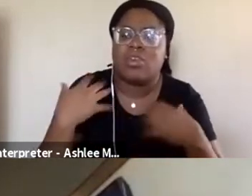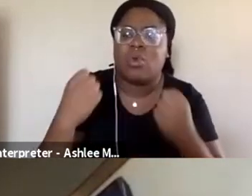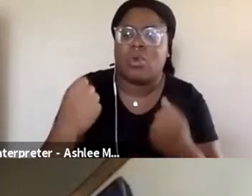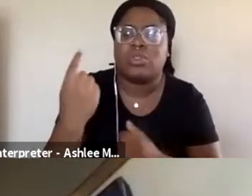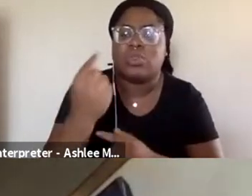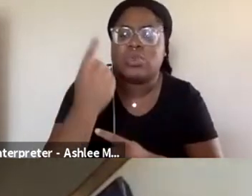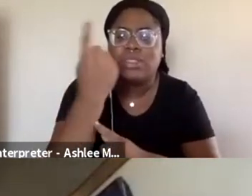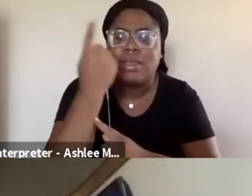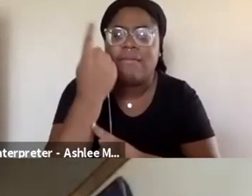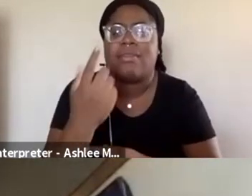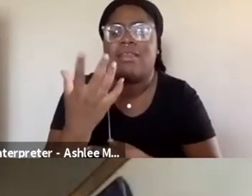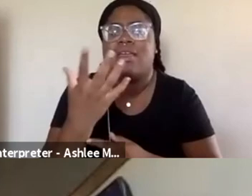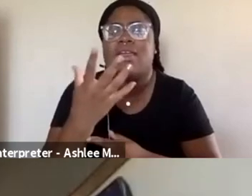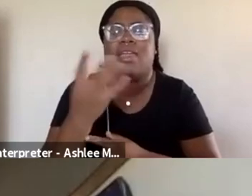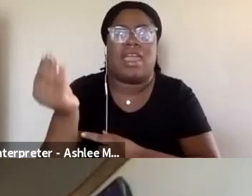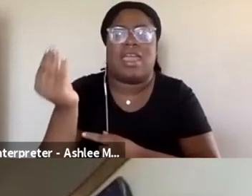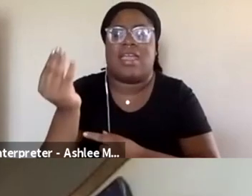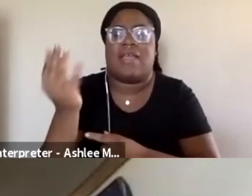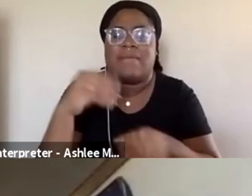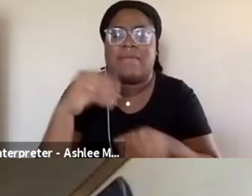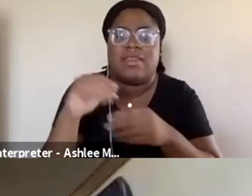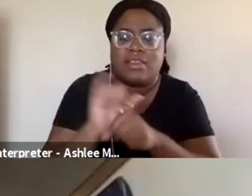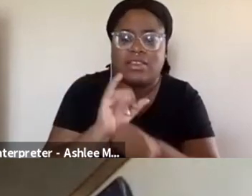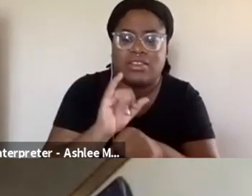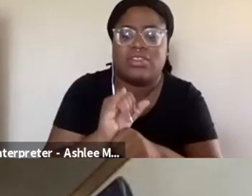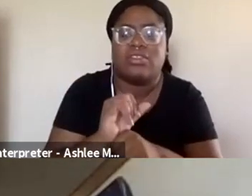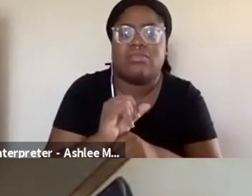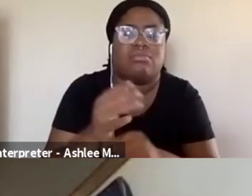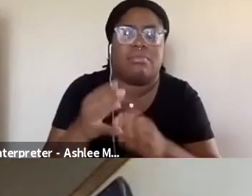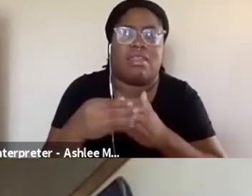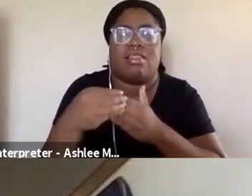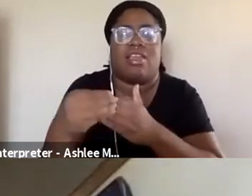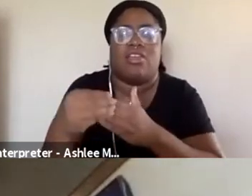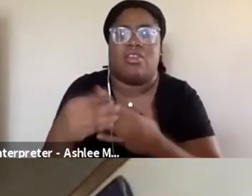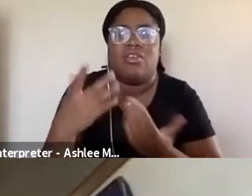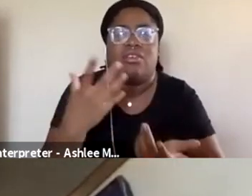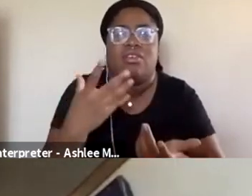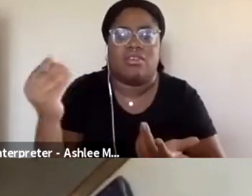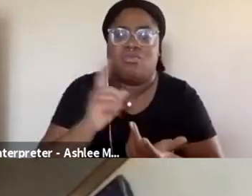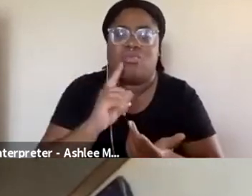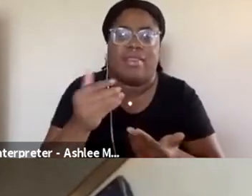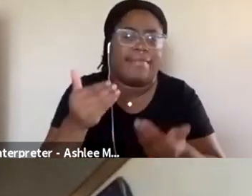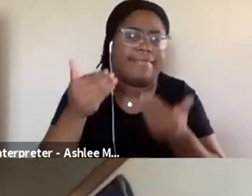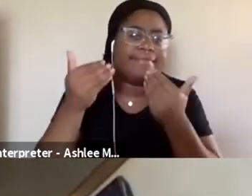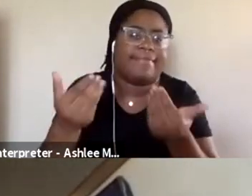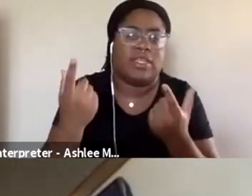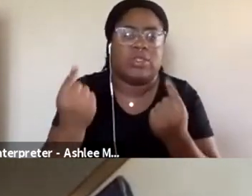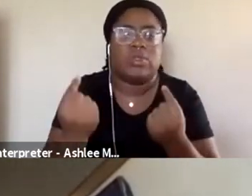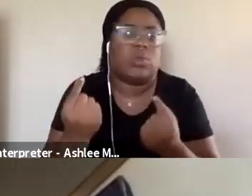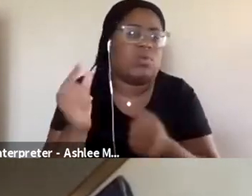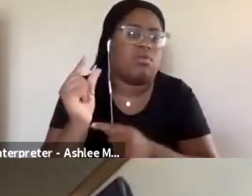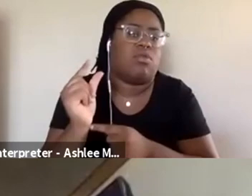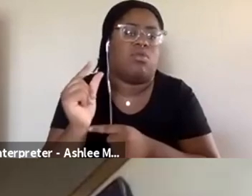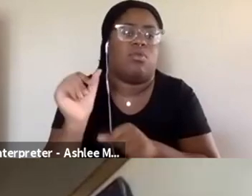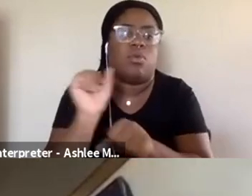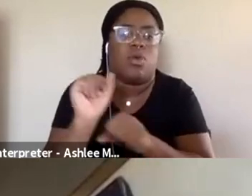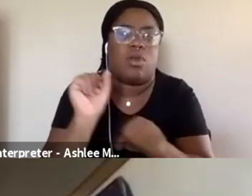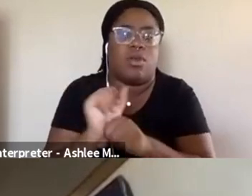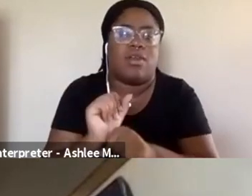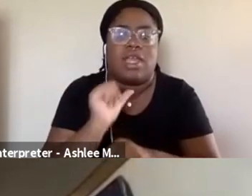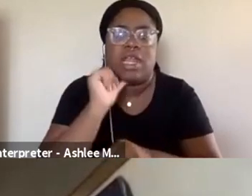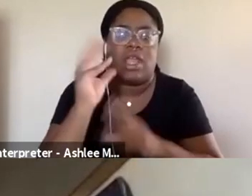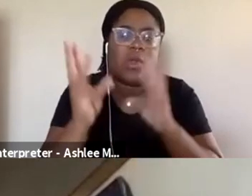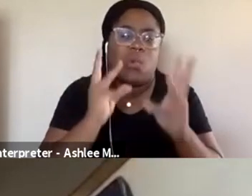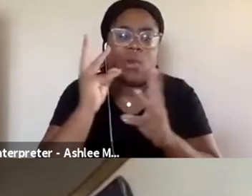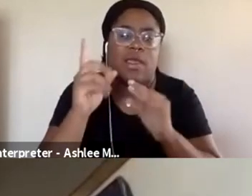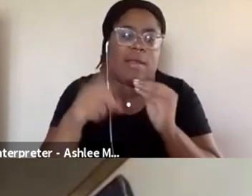and to be, you know, like the industry, like the four leader, to be able to just, you know, go out there and do a little bit, do a little bit of work and not worry about